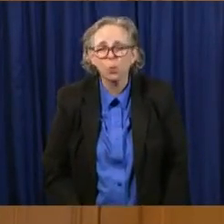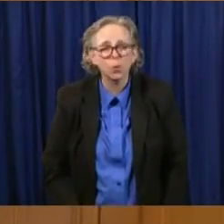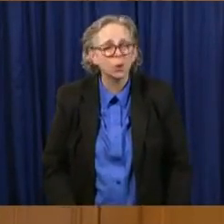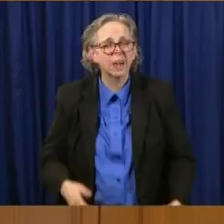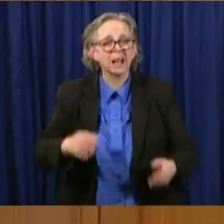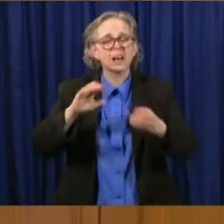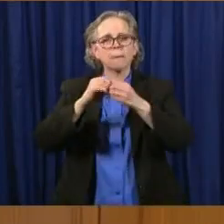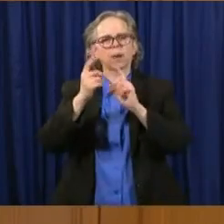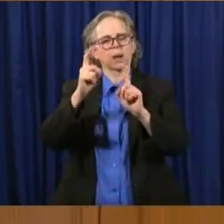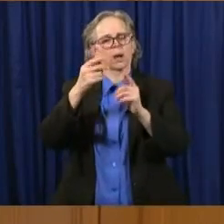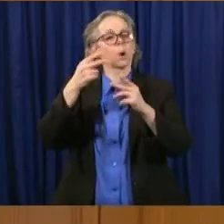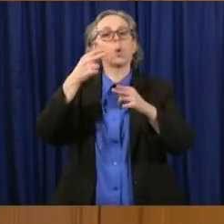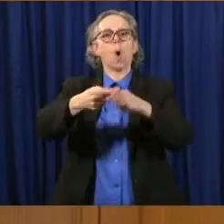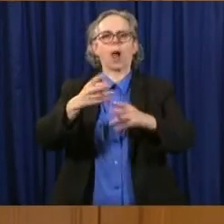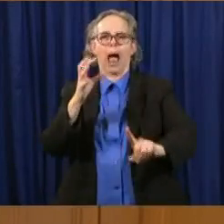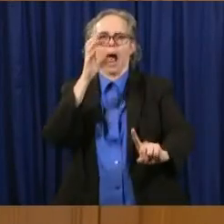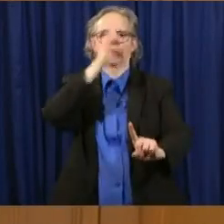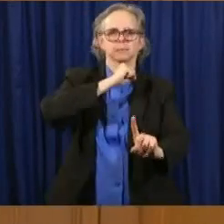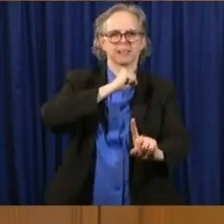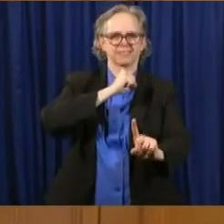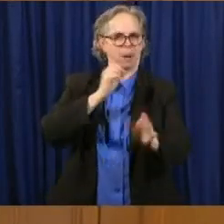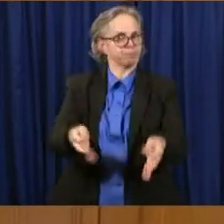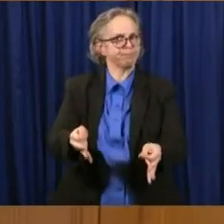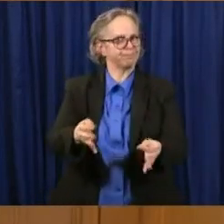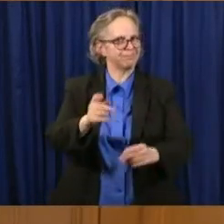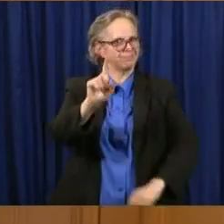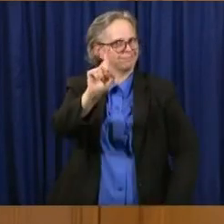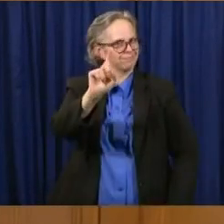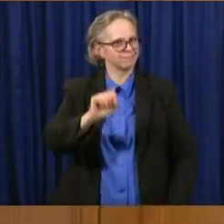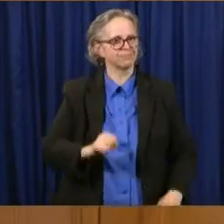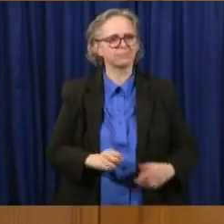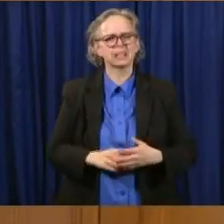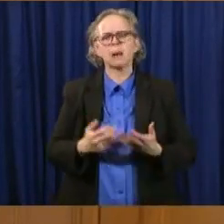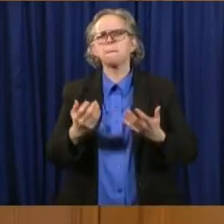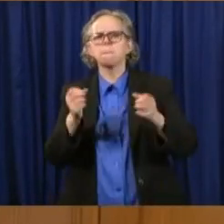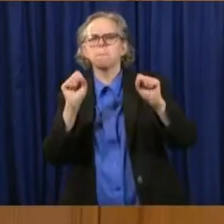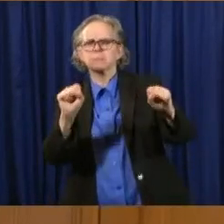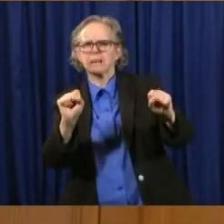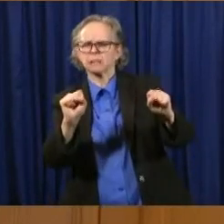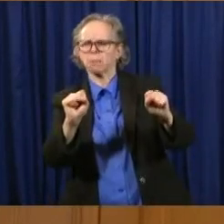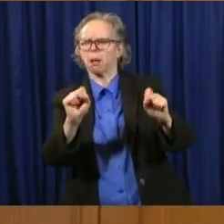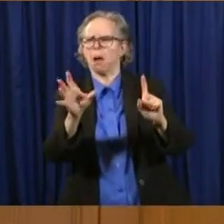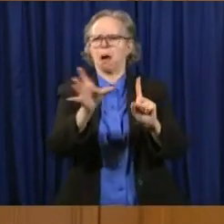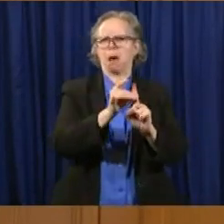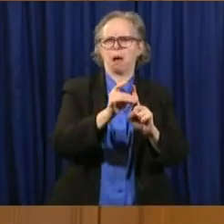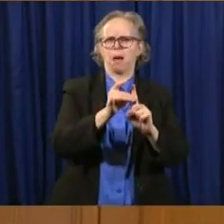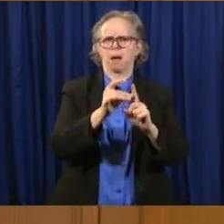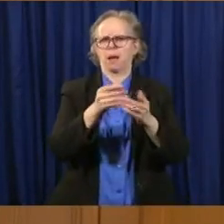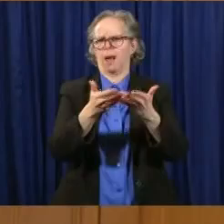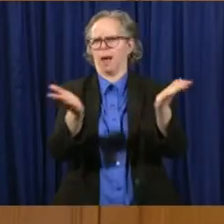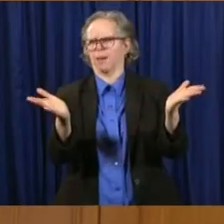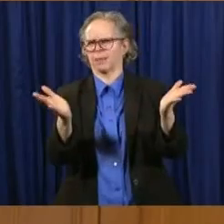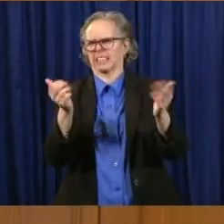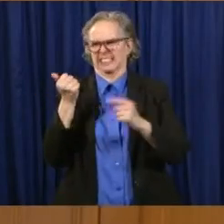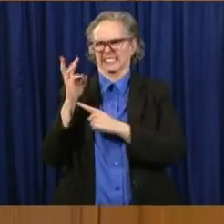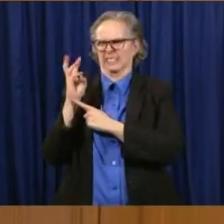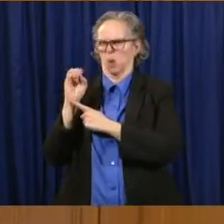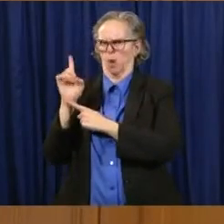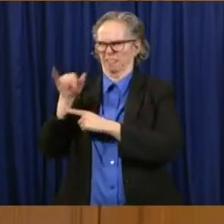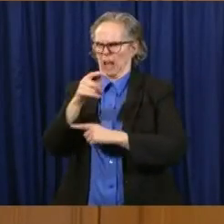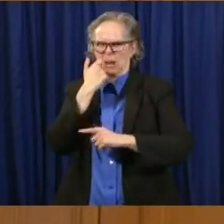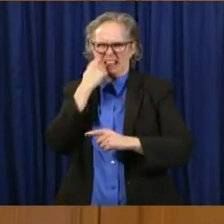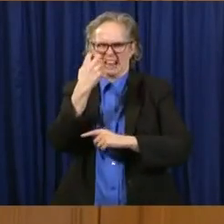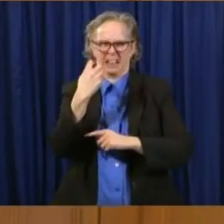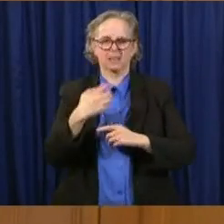could be out there right now. Now, what, what we all wish for is to know the real actual